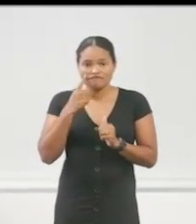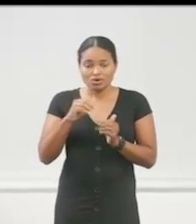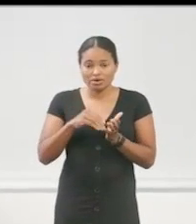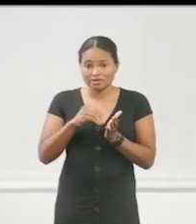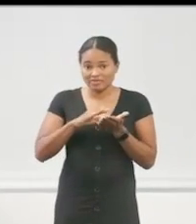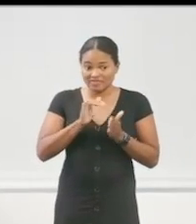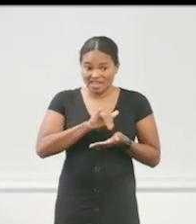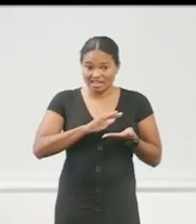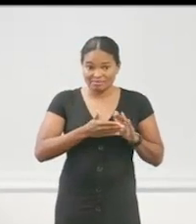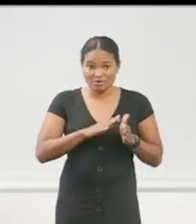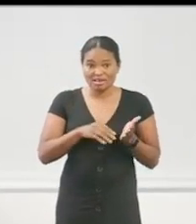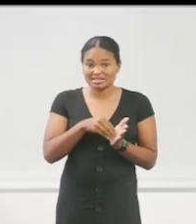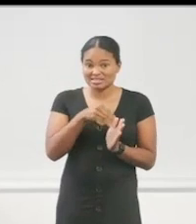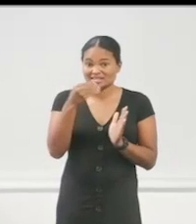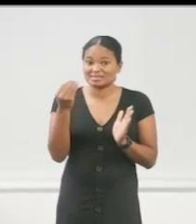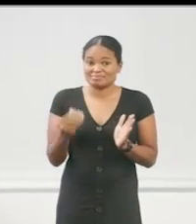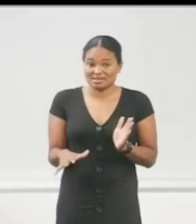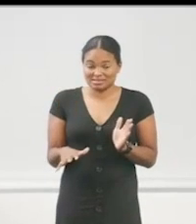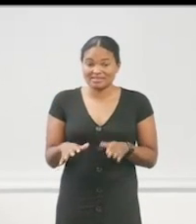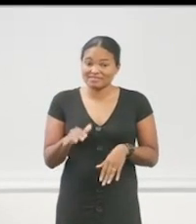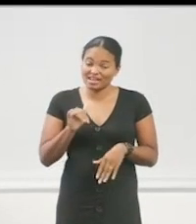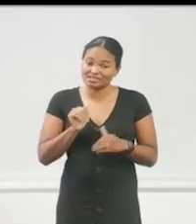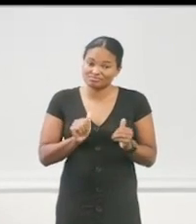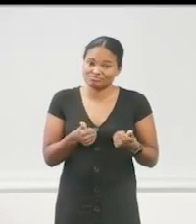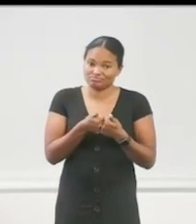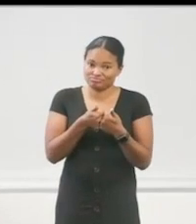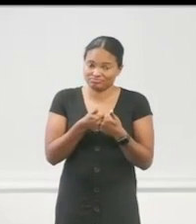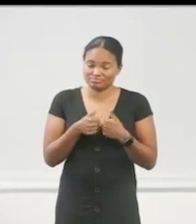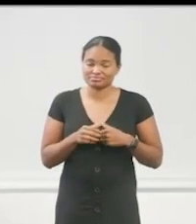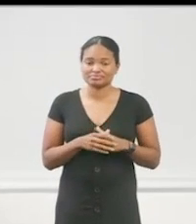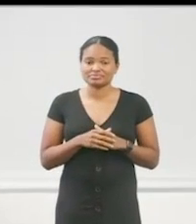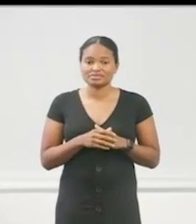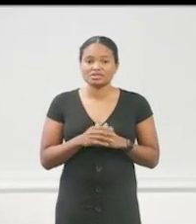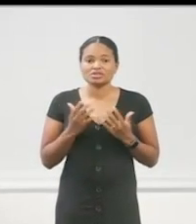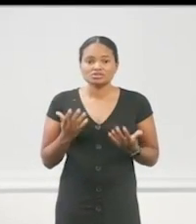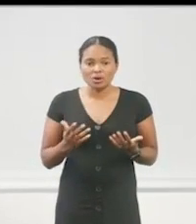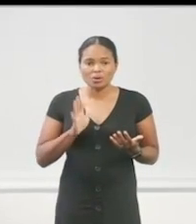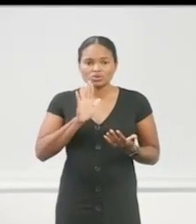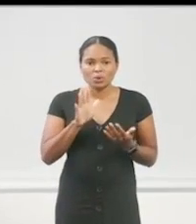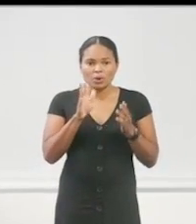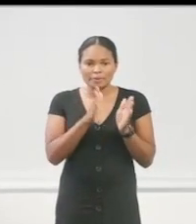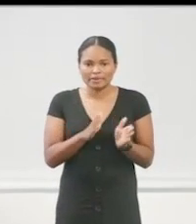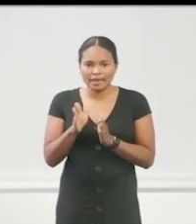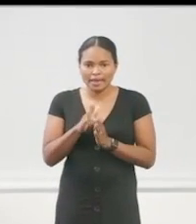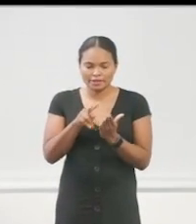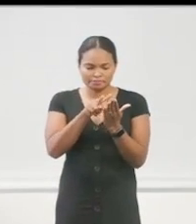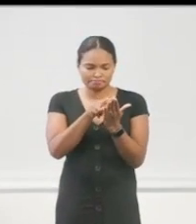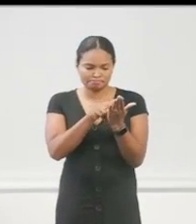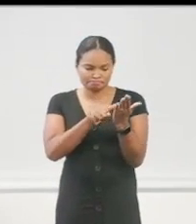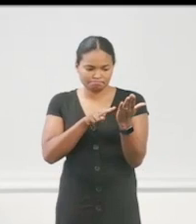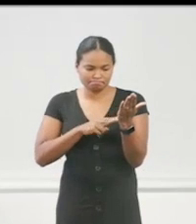that does present a challenge. So, you start to look at your plan. You start to see what your plan is.